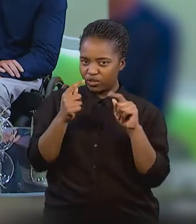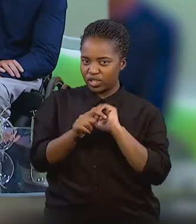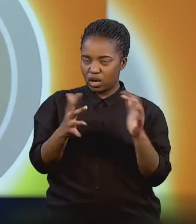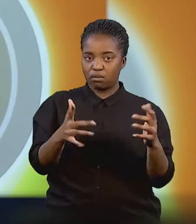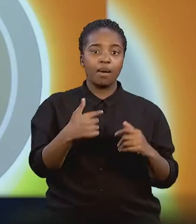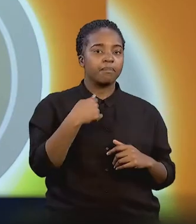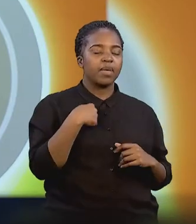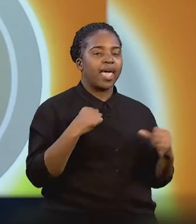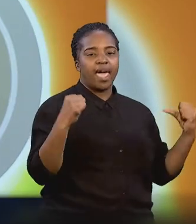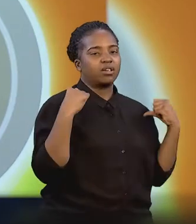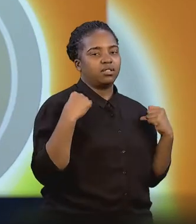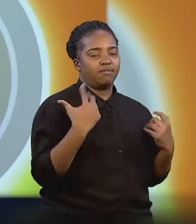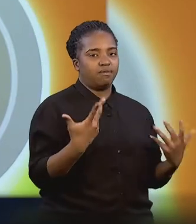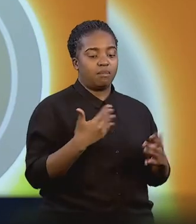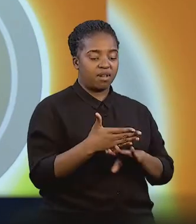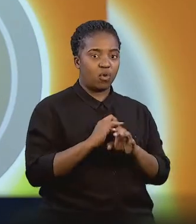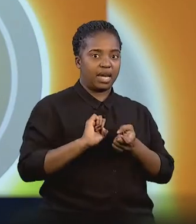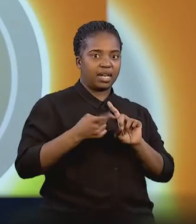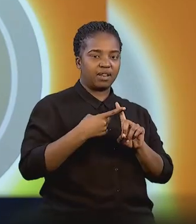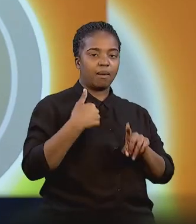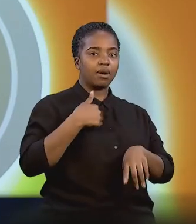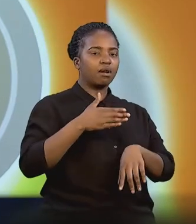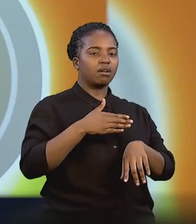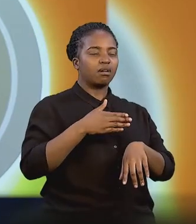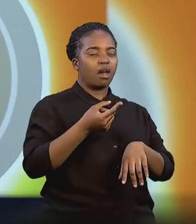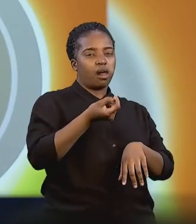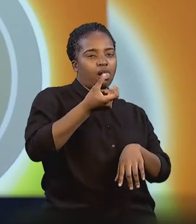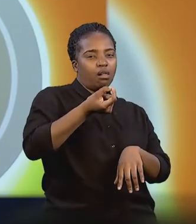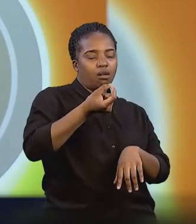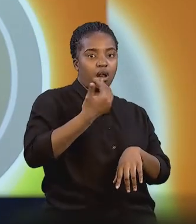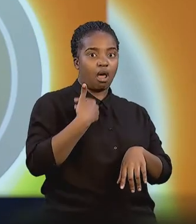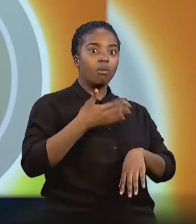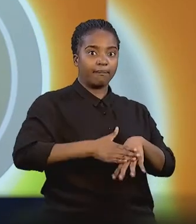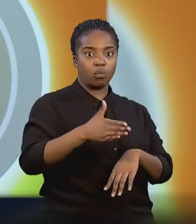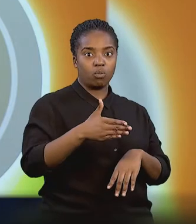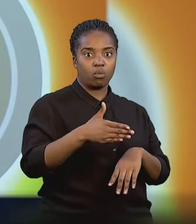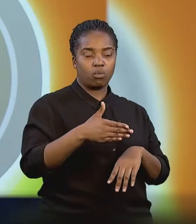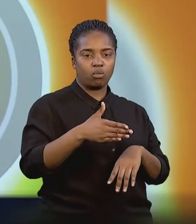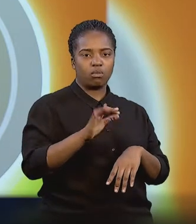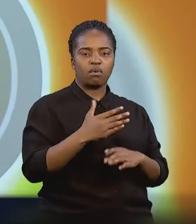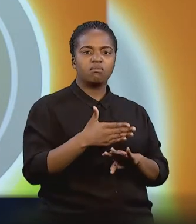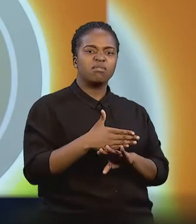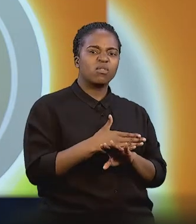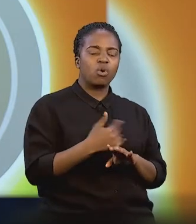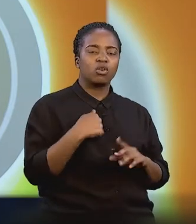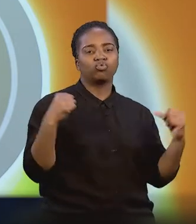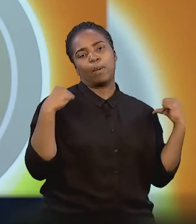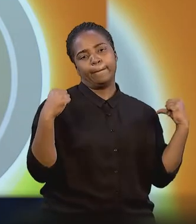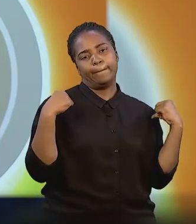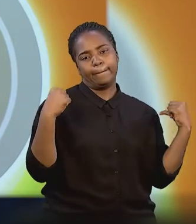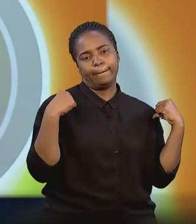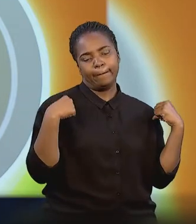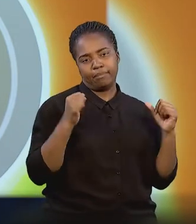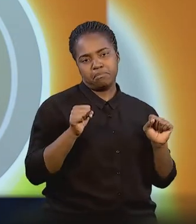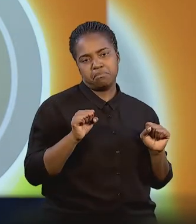I used to be active before my accident, but not as active as I am now actually. I just used to go to gym